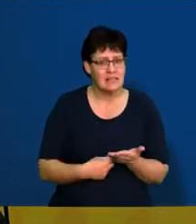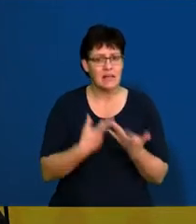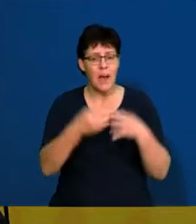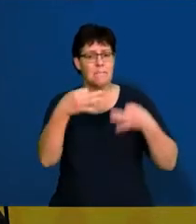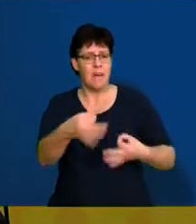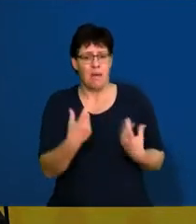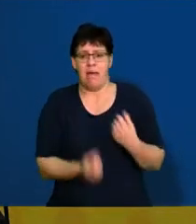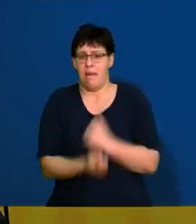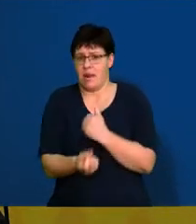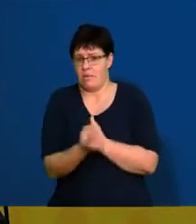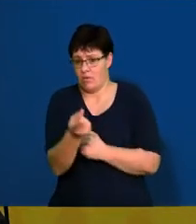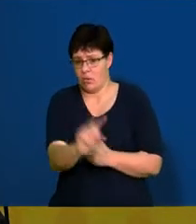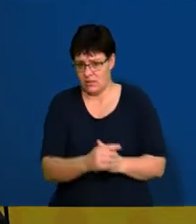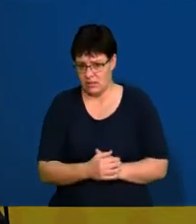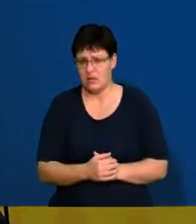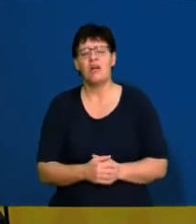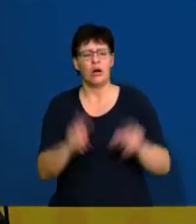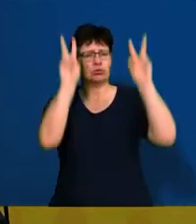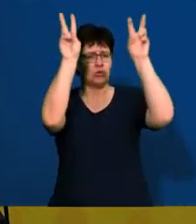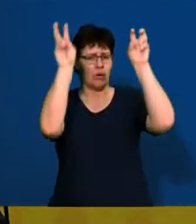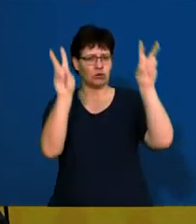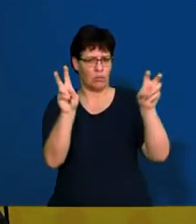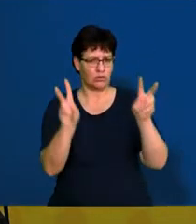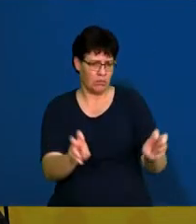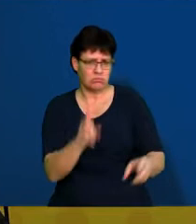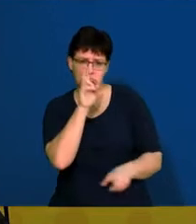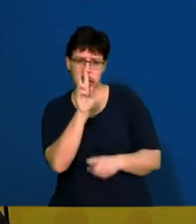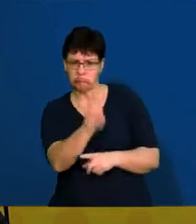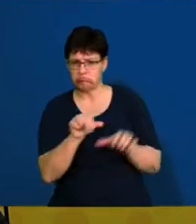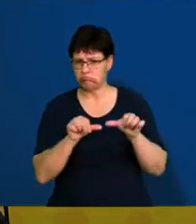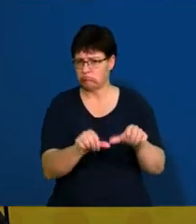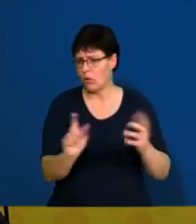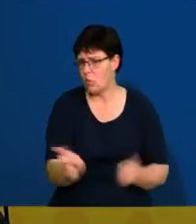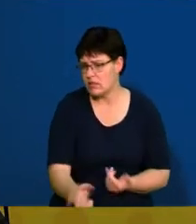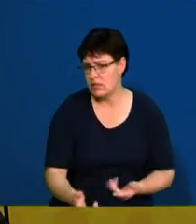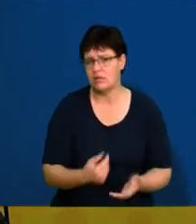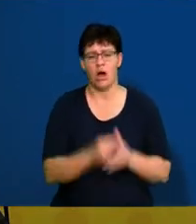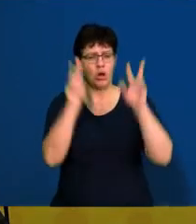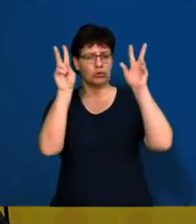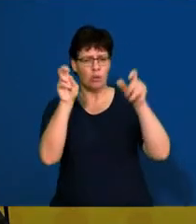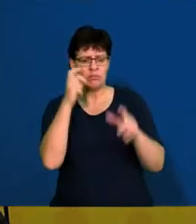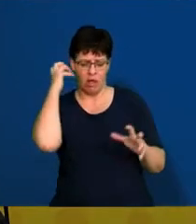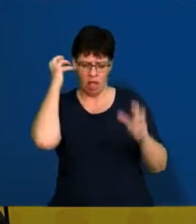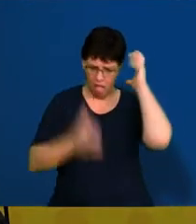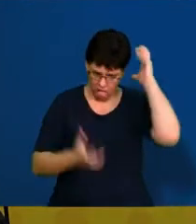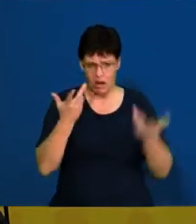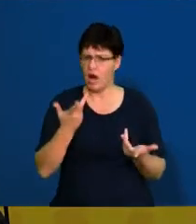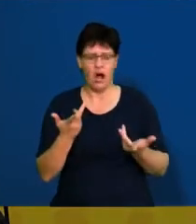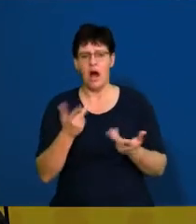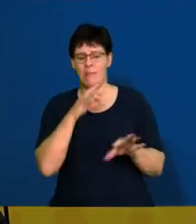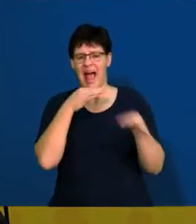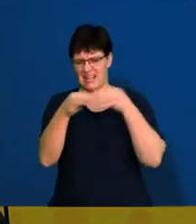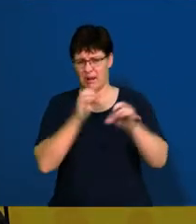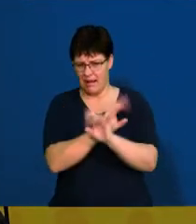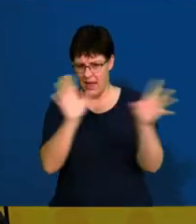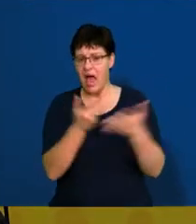papers now, particular topics that you guys must watch out for, topics that you guys get confused with, and we'll also be